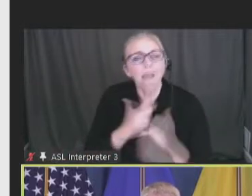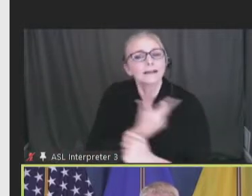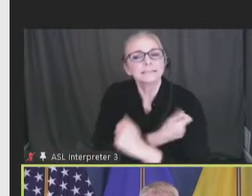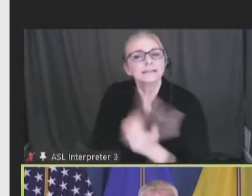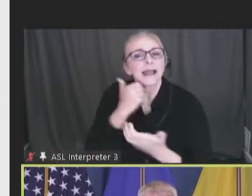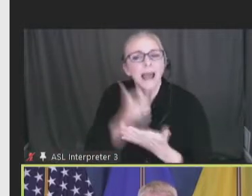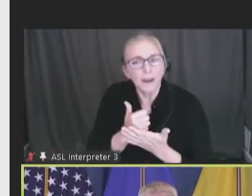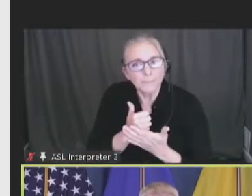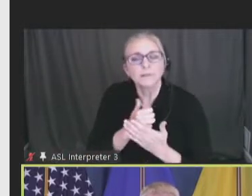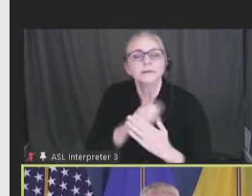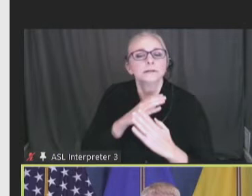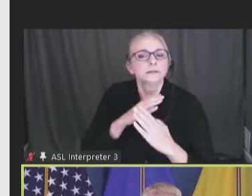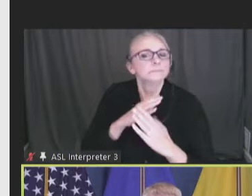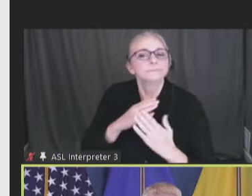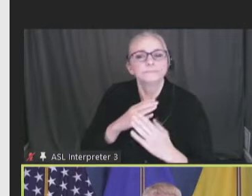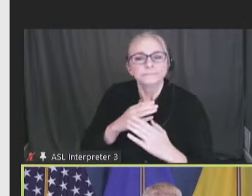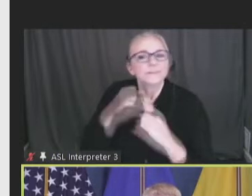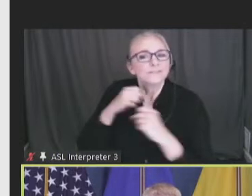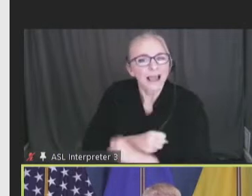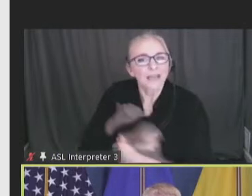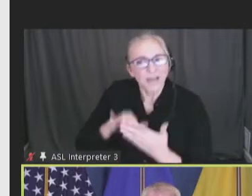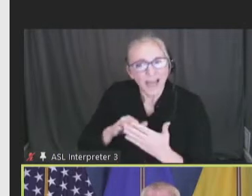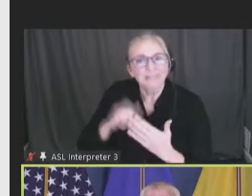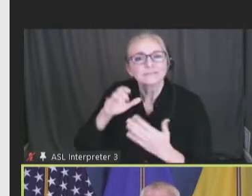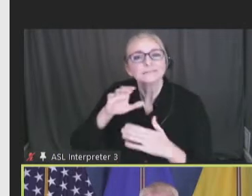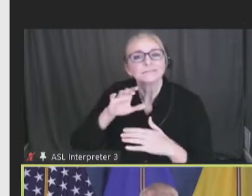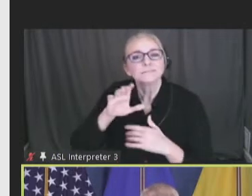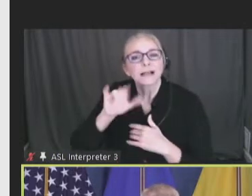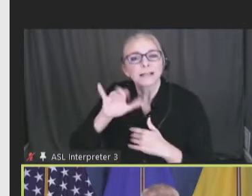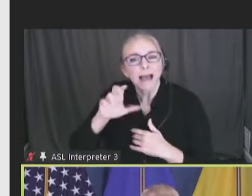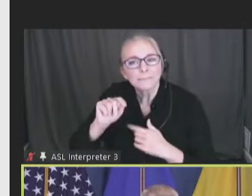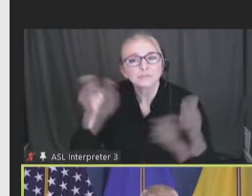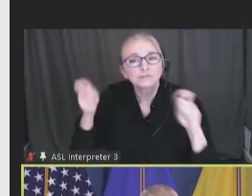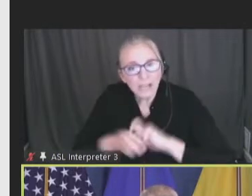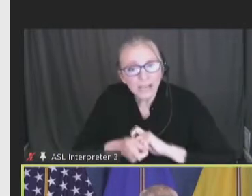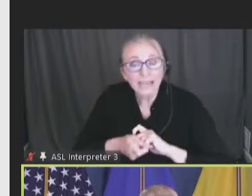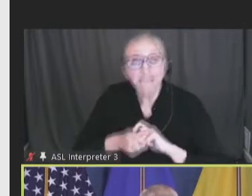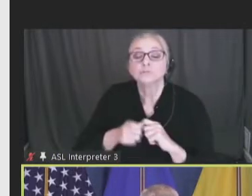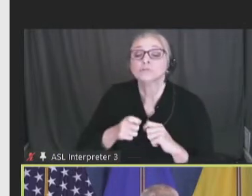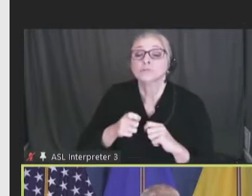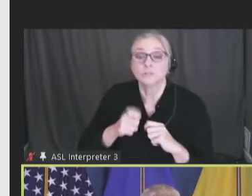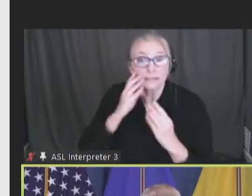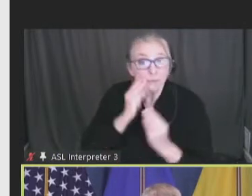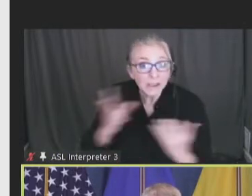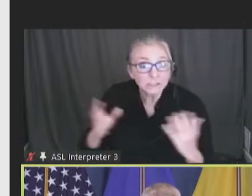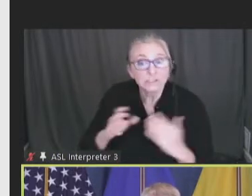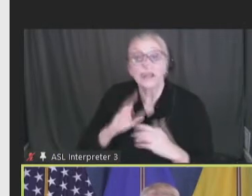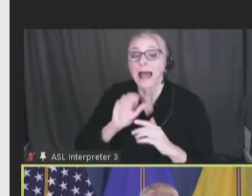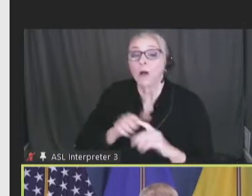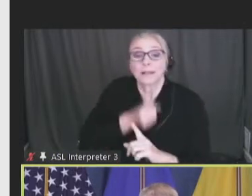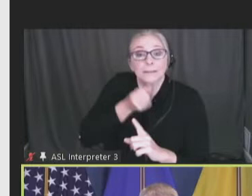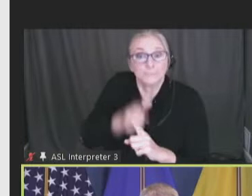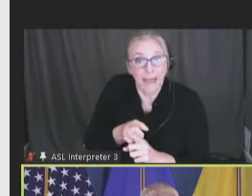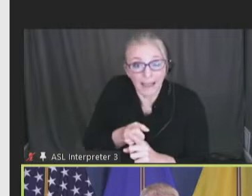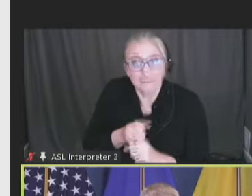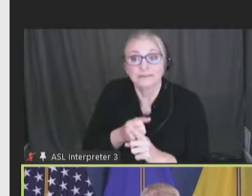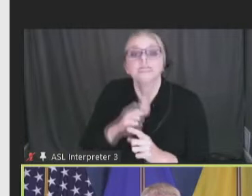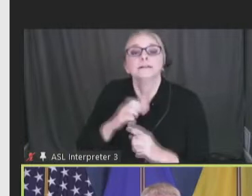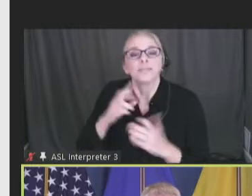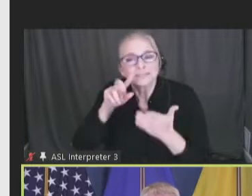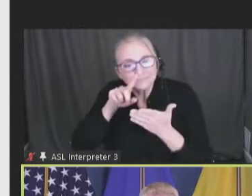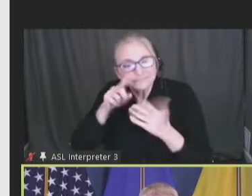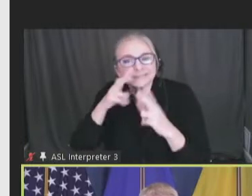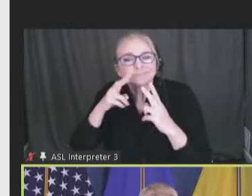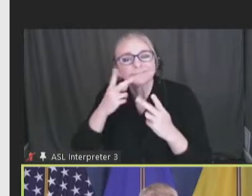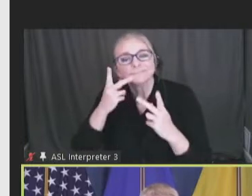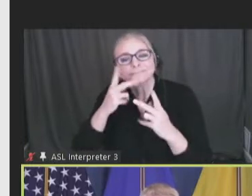help to counter the negative health effects from climate change, including information on climate effects on epidemiology and some early